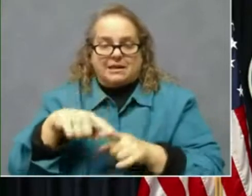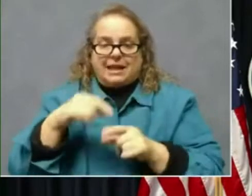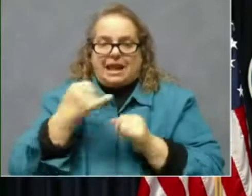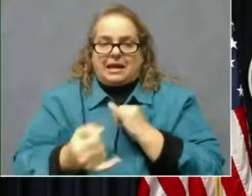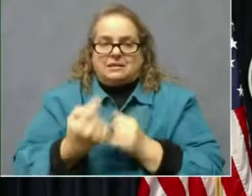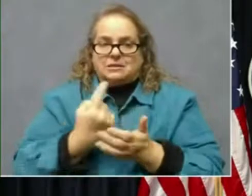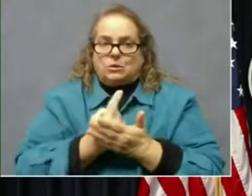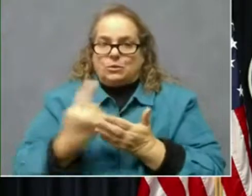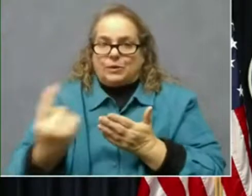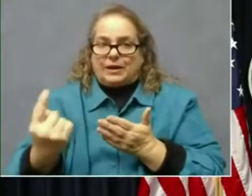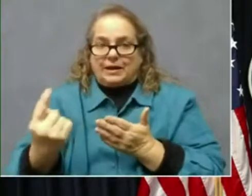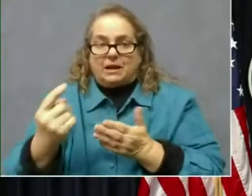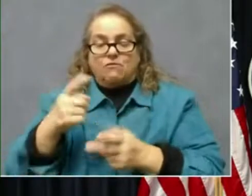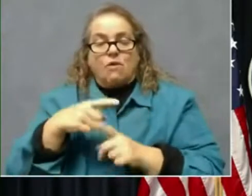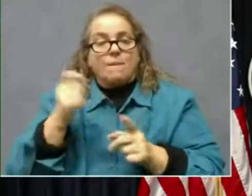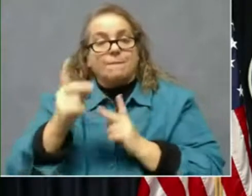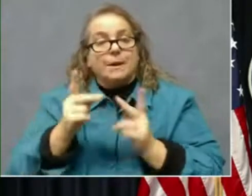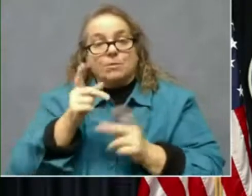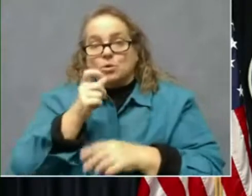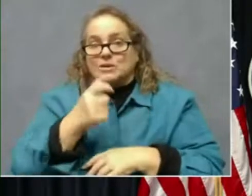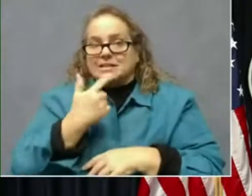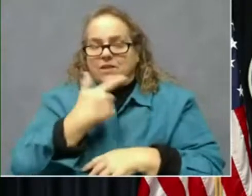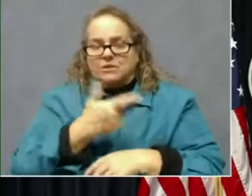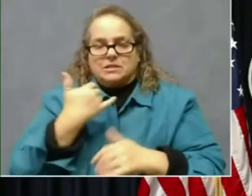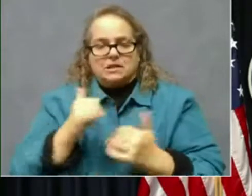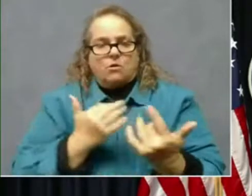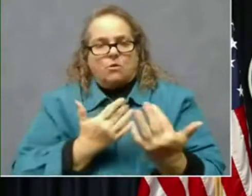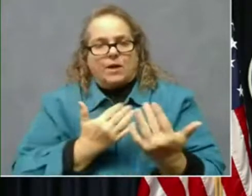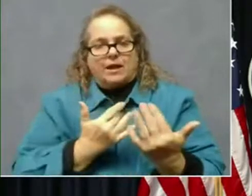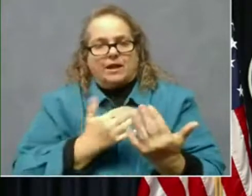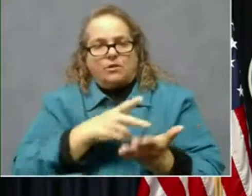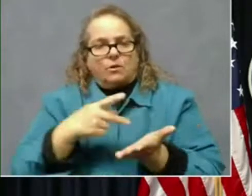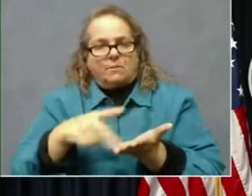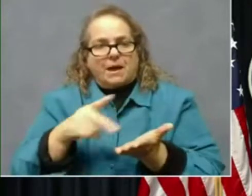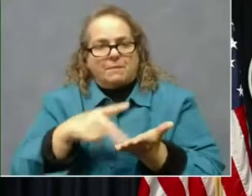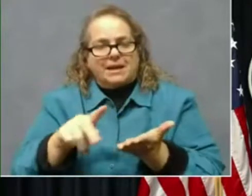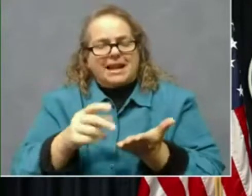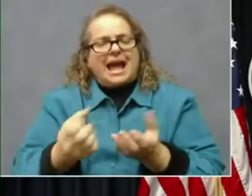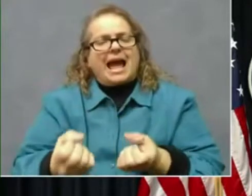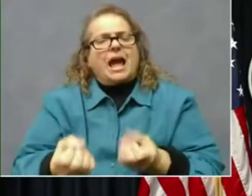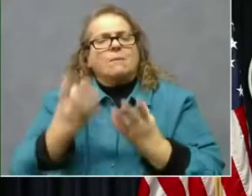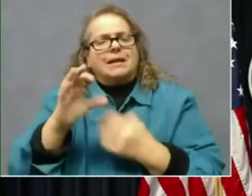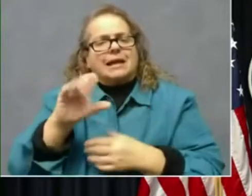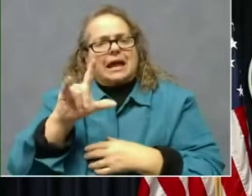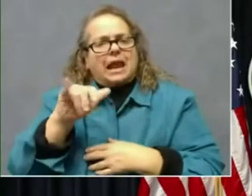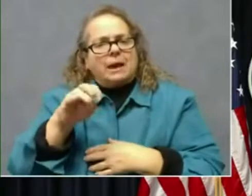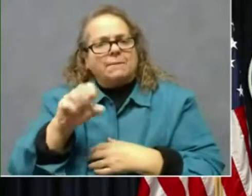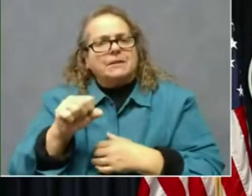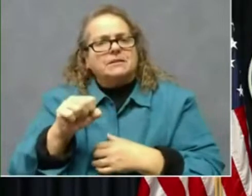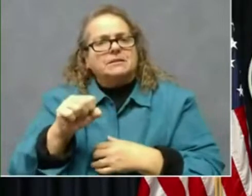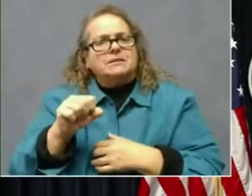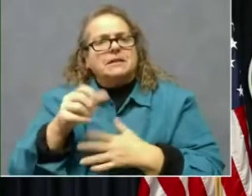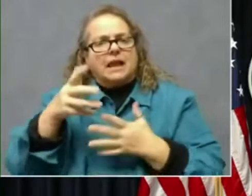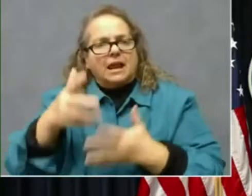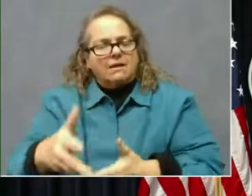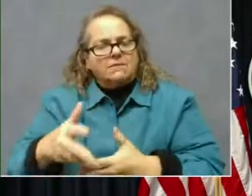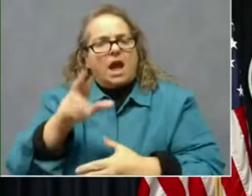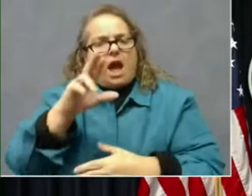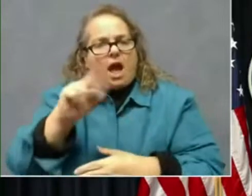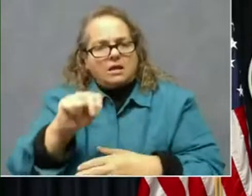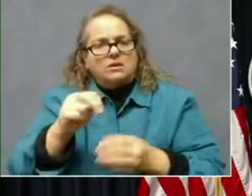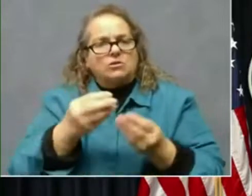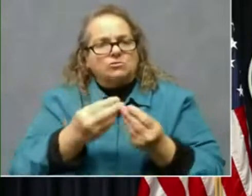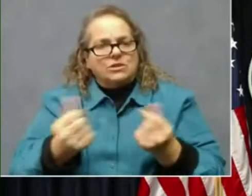people saying they're still waiting for their payments. How many claims remain unresolved as of today,